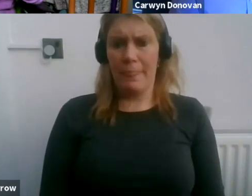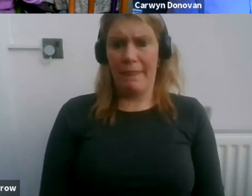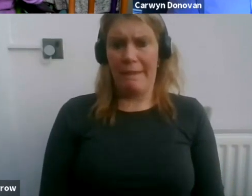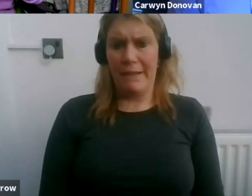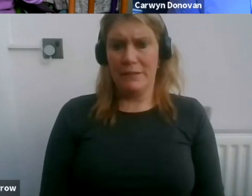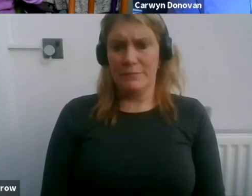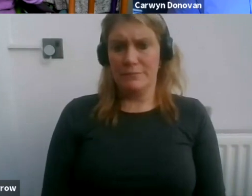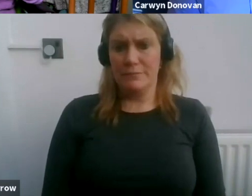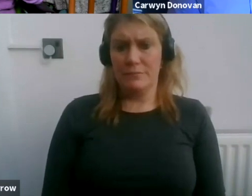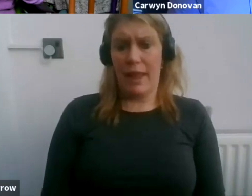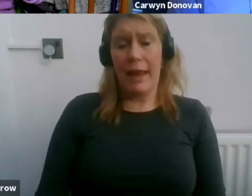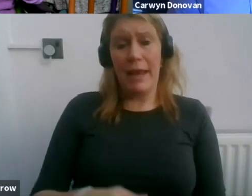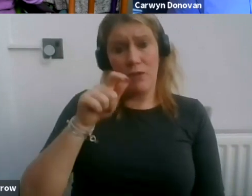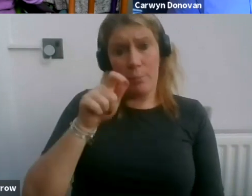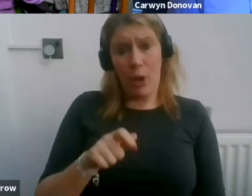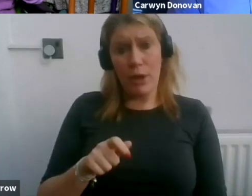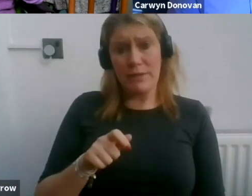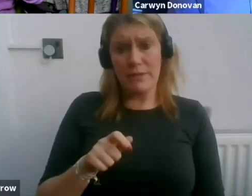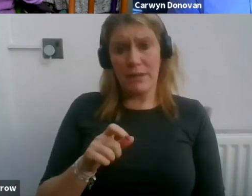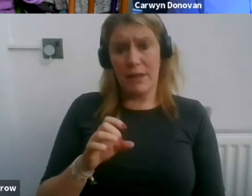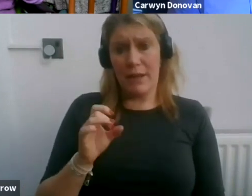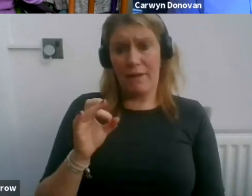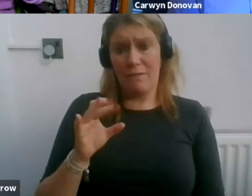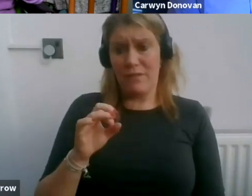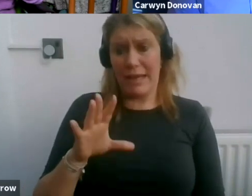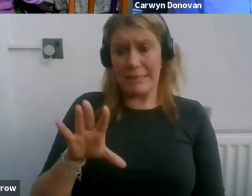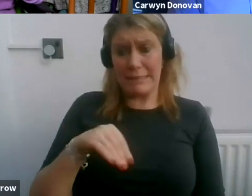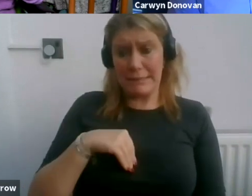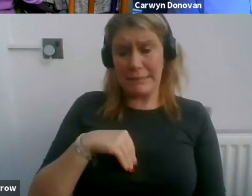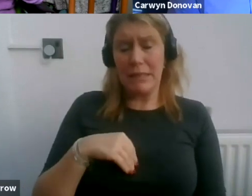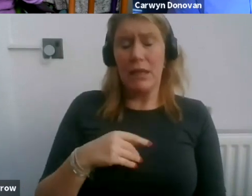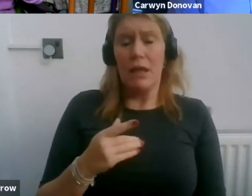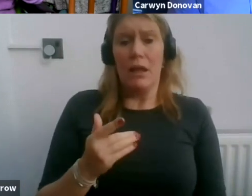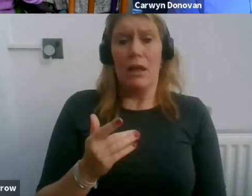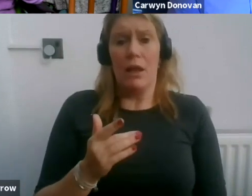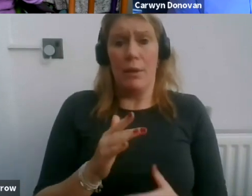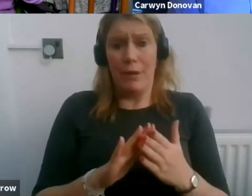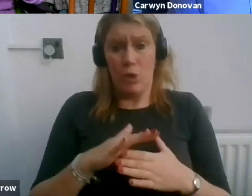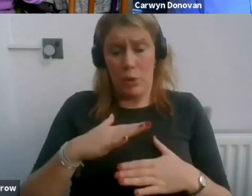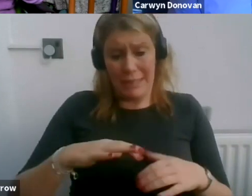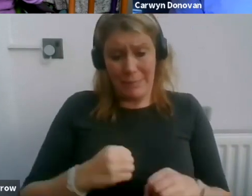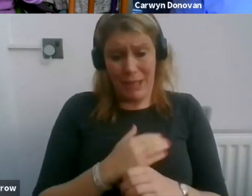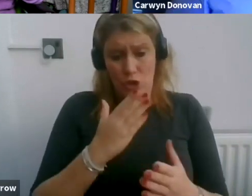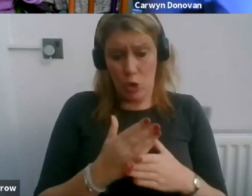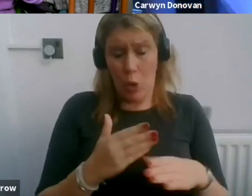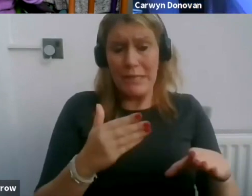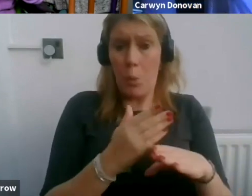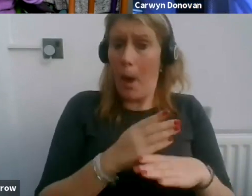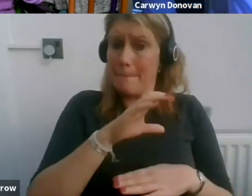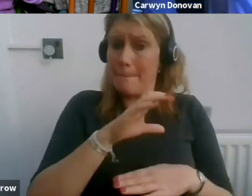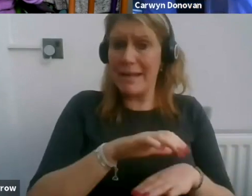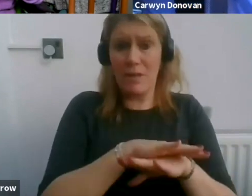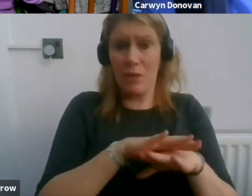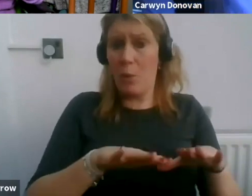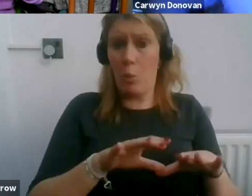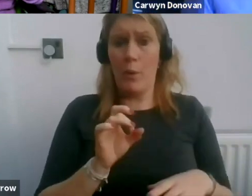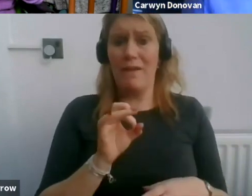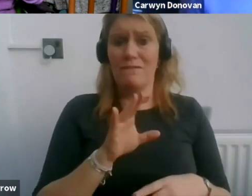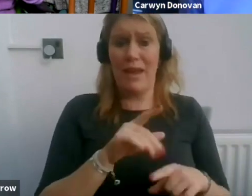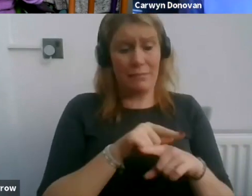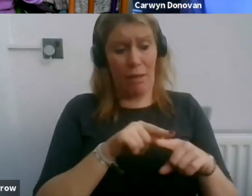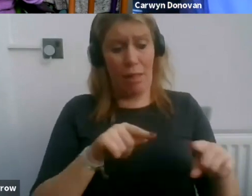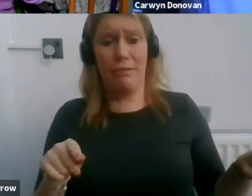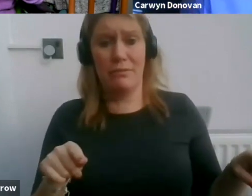infectious comes into your workplace, you have to be certain they cannot infect anybody else. So yes, I mean, I think the